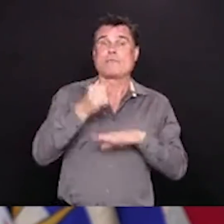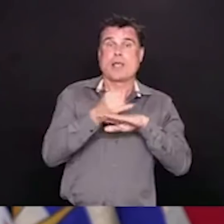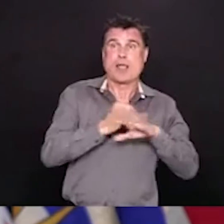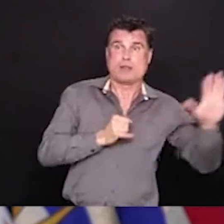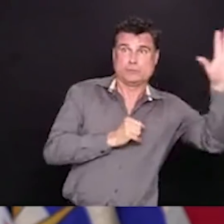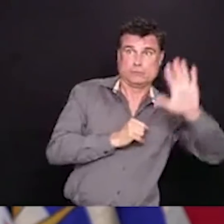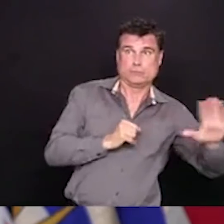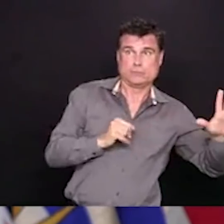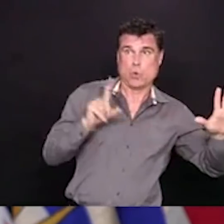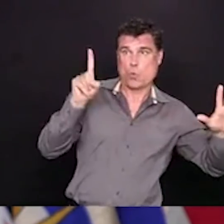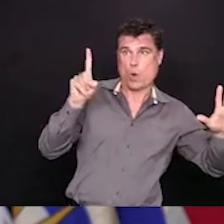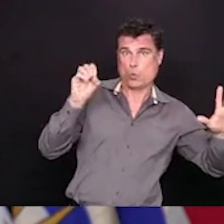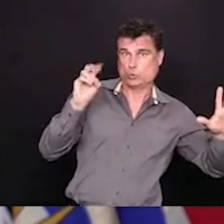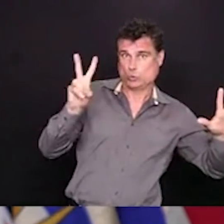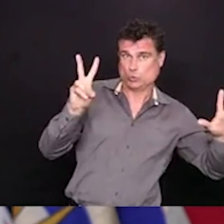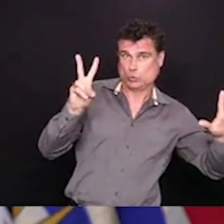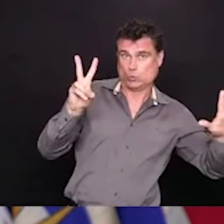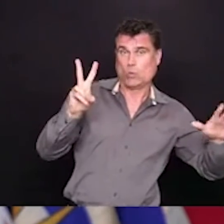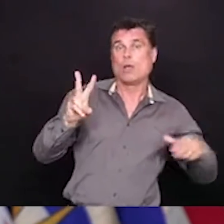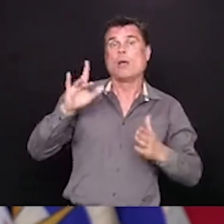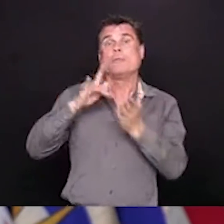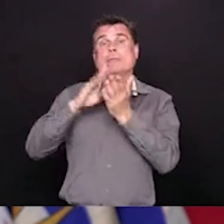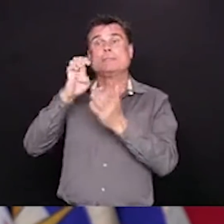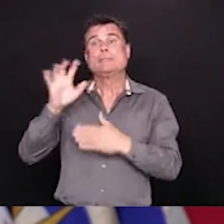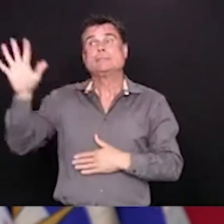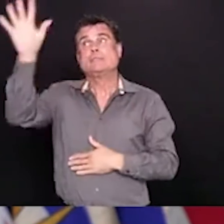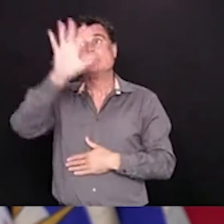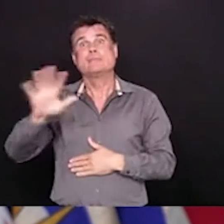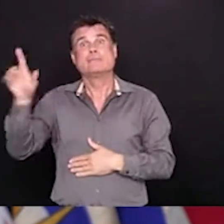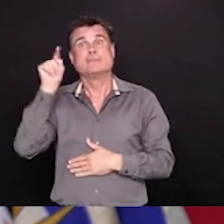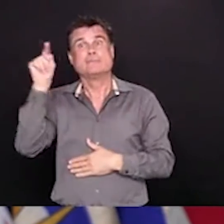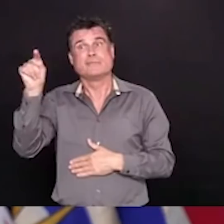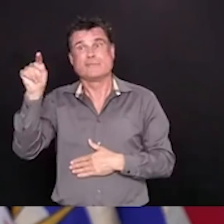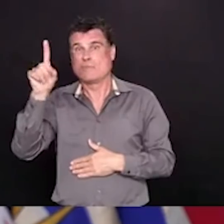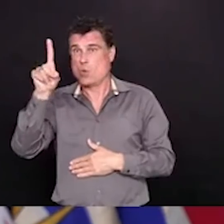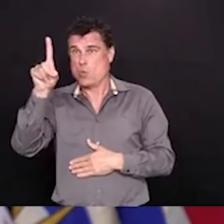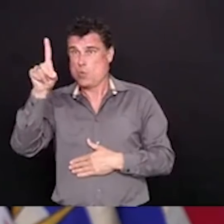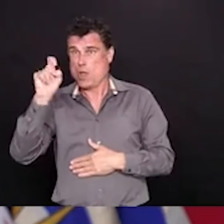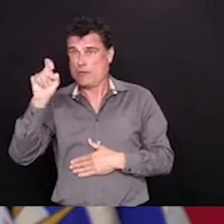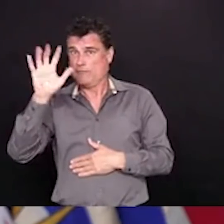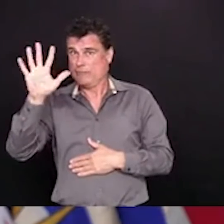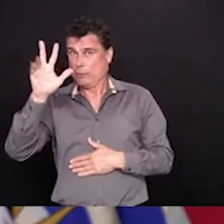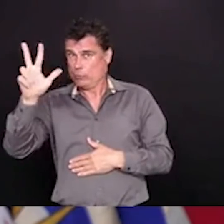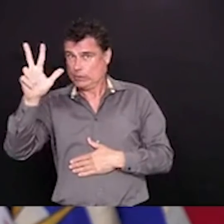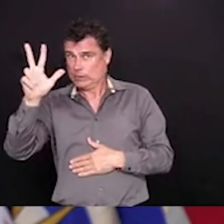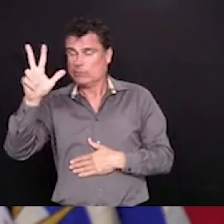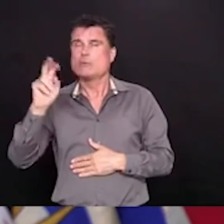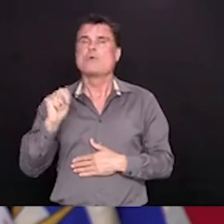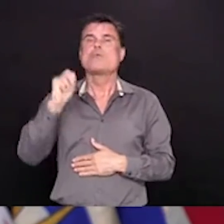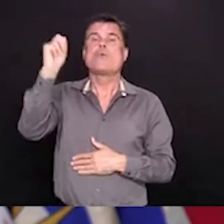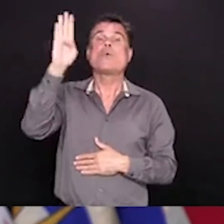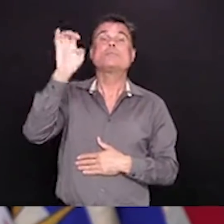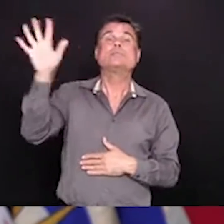153 now in the Interior Health Region, and 39 people in Northern Health.